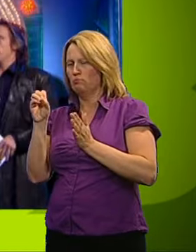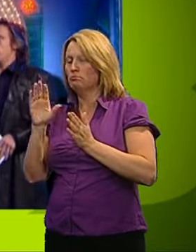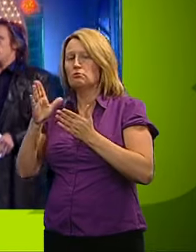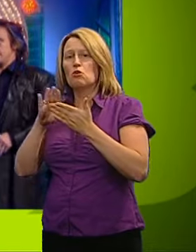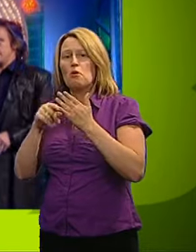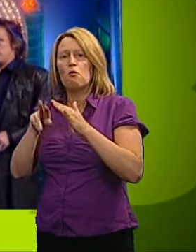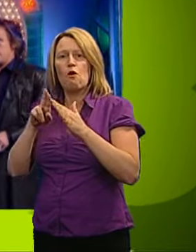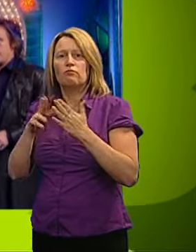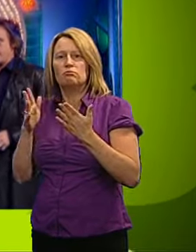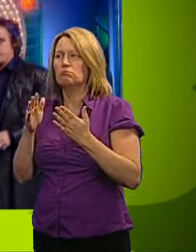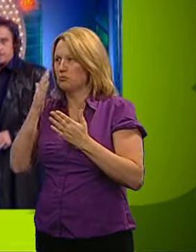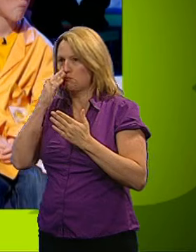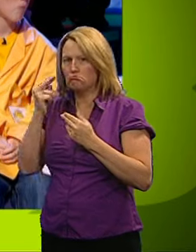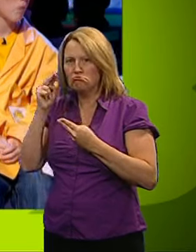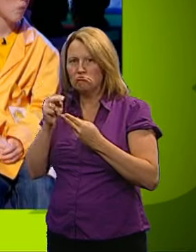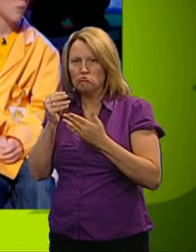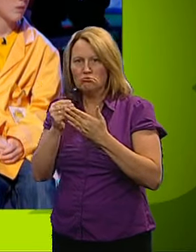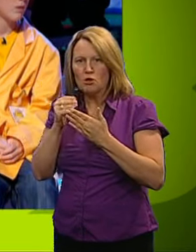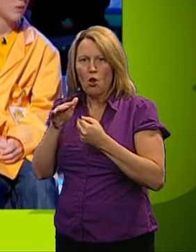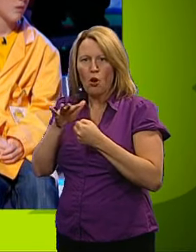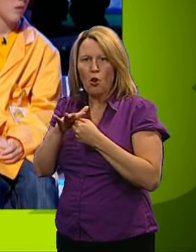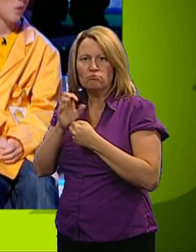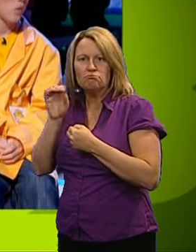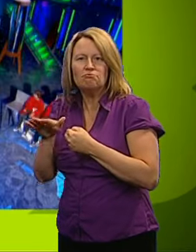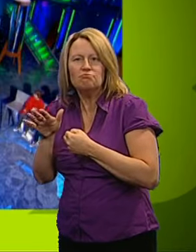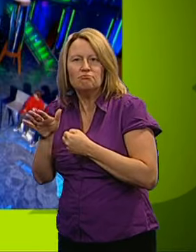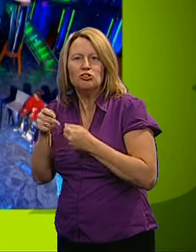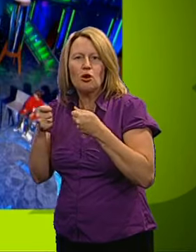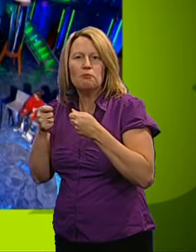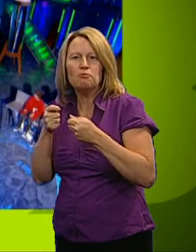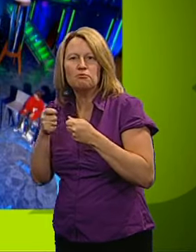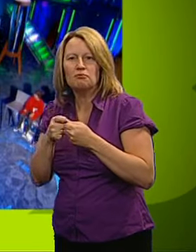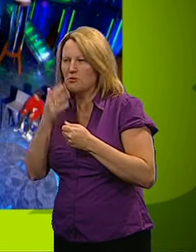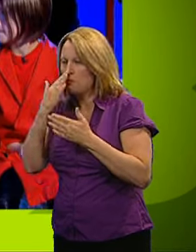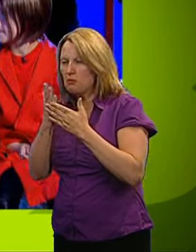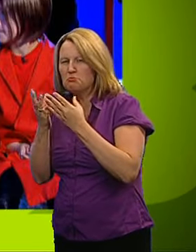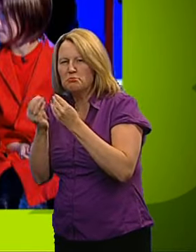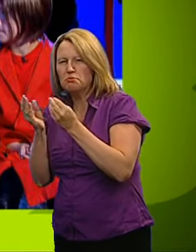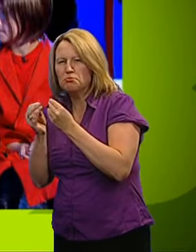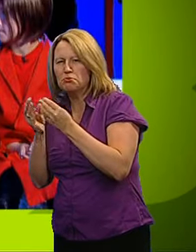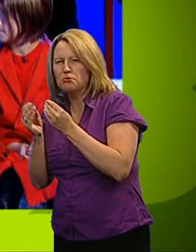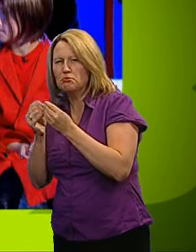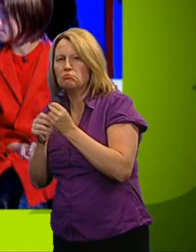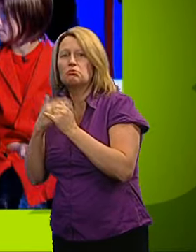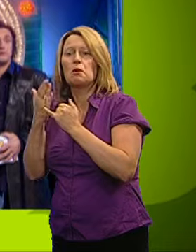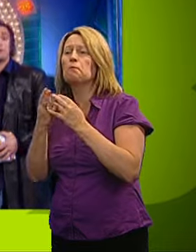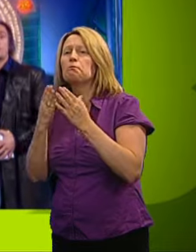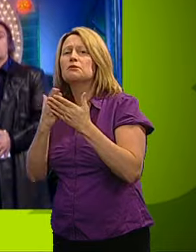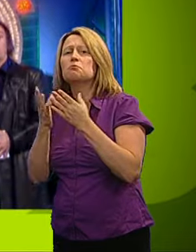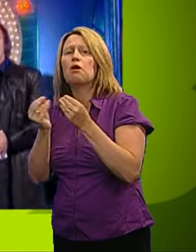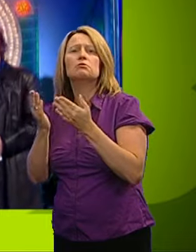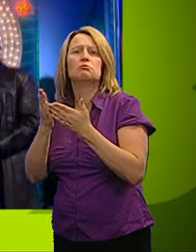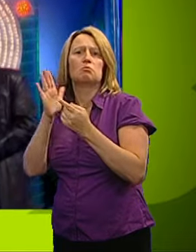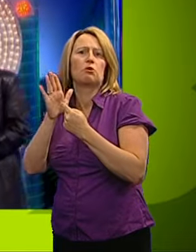copy I bought was in the bargain bin at my local gadget shop because some of the parts were missing, and it turns out that the missing parts were probably